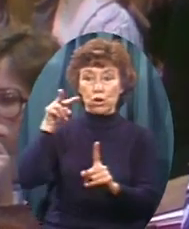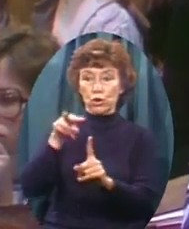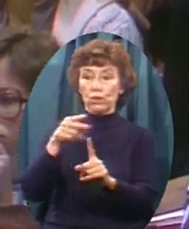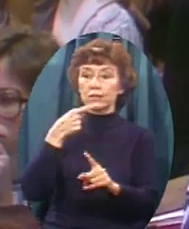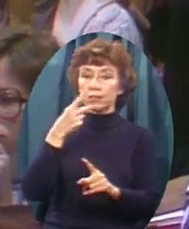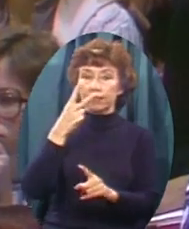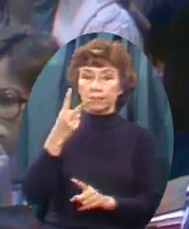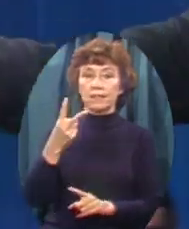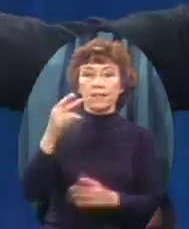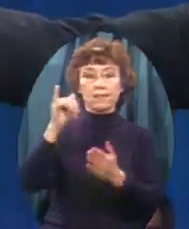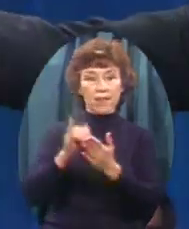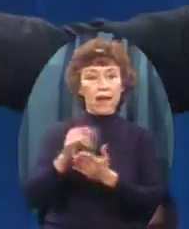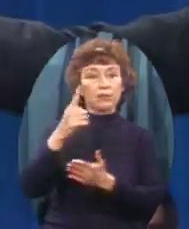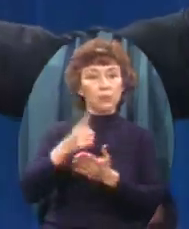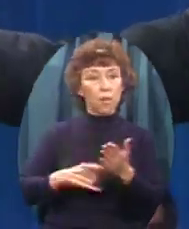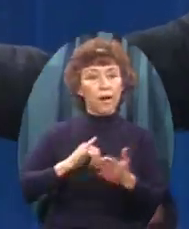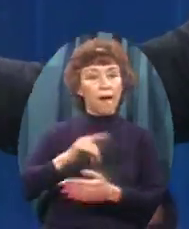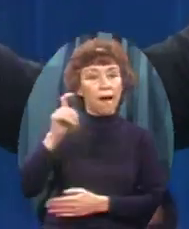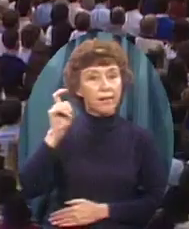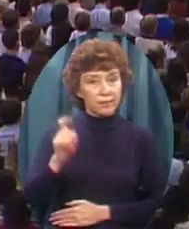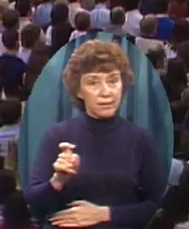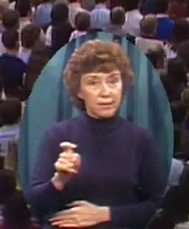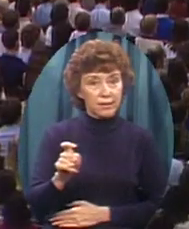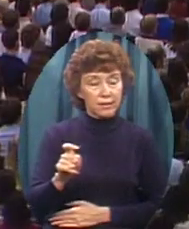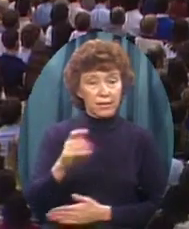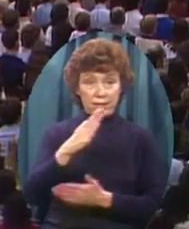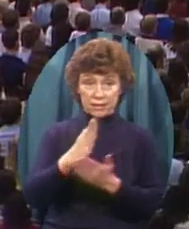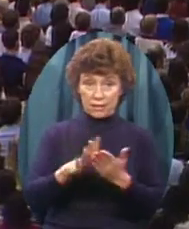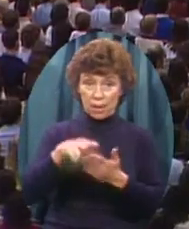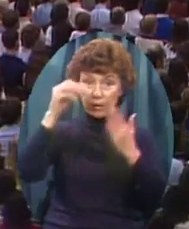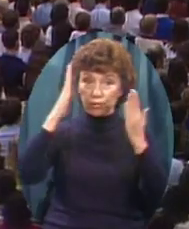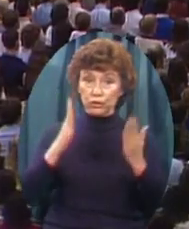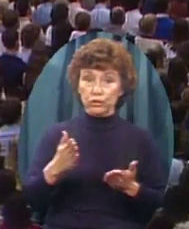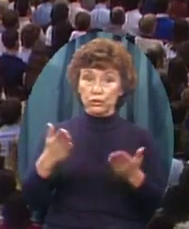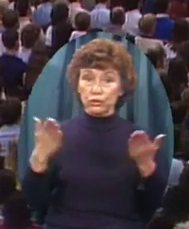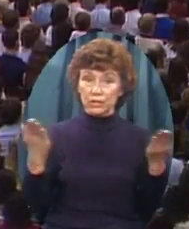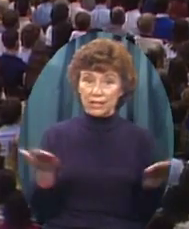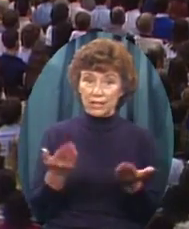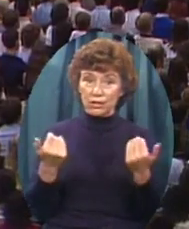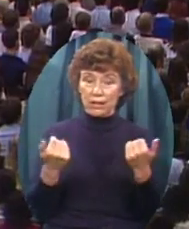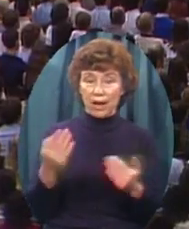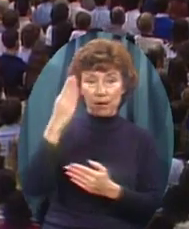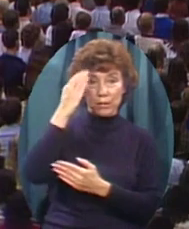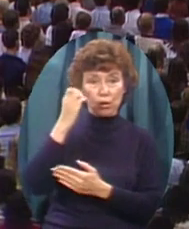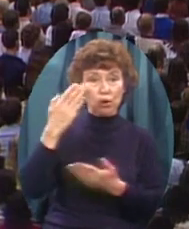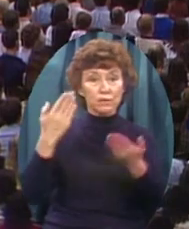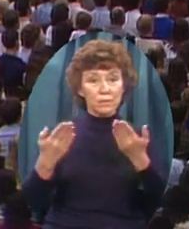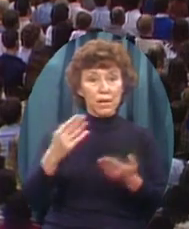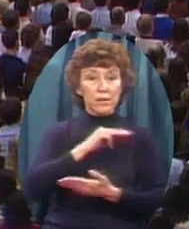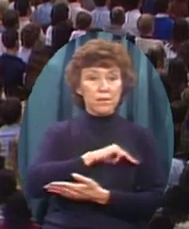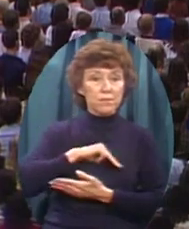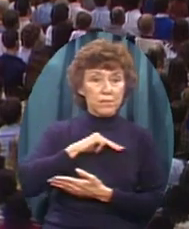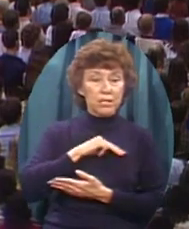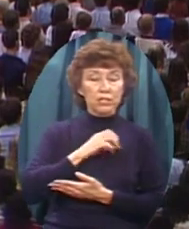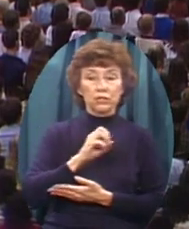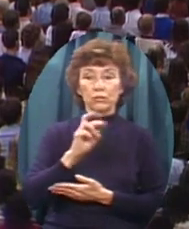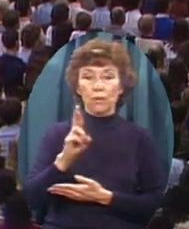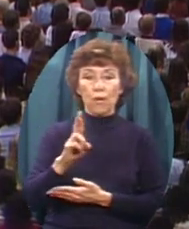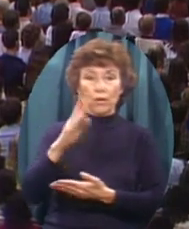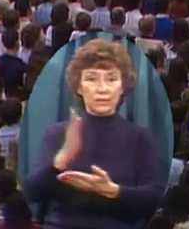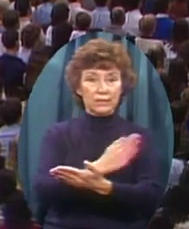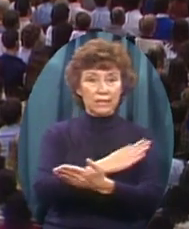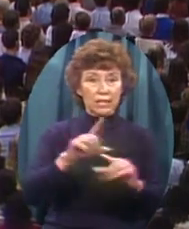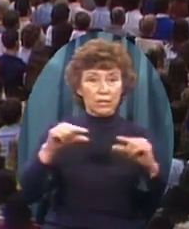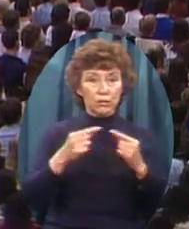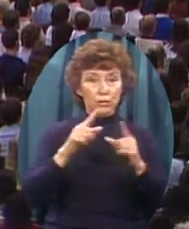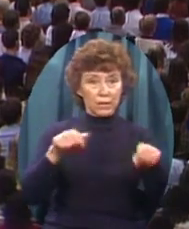Many students are here Right now Because some of our Musical groups came by Or missions groups Or smite Or whatever To your church